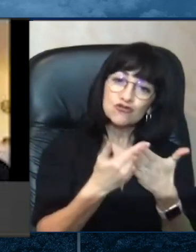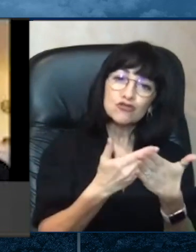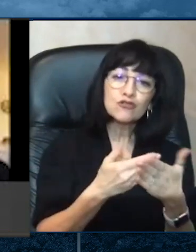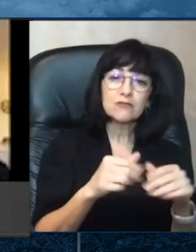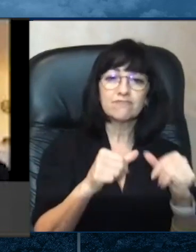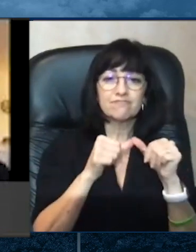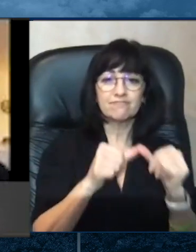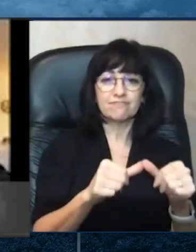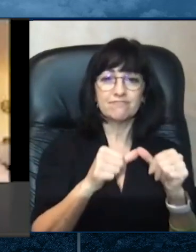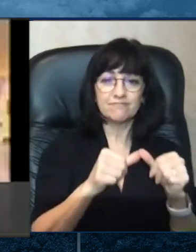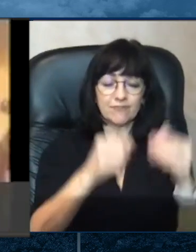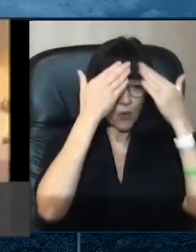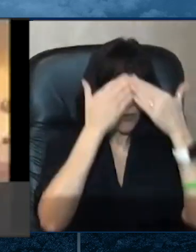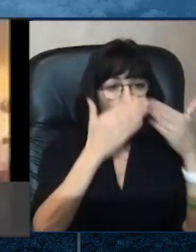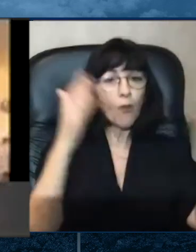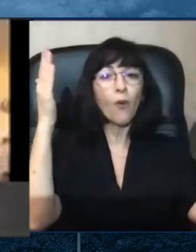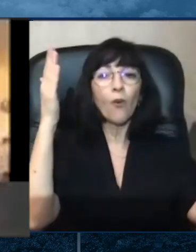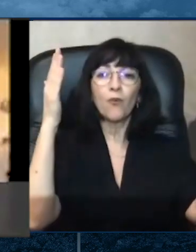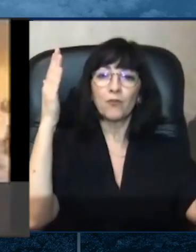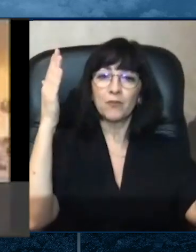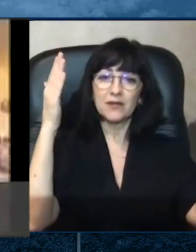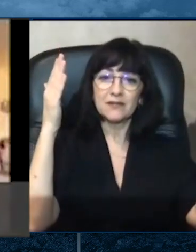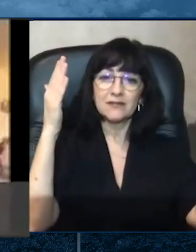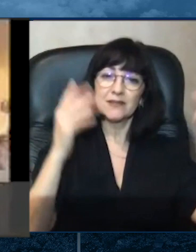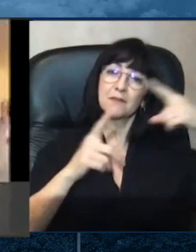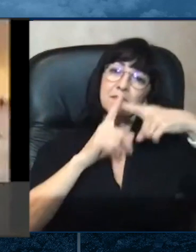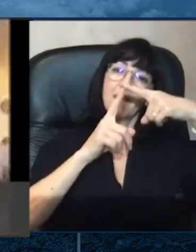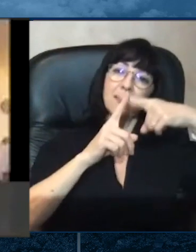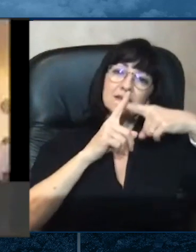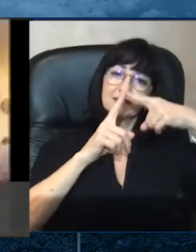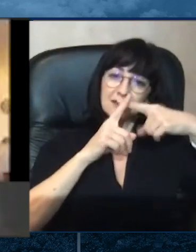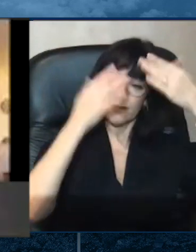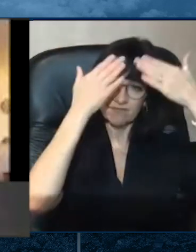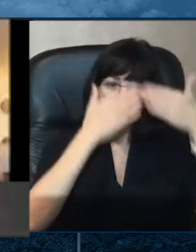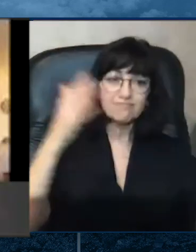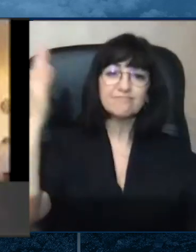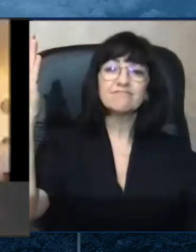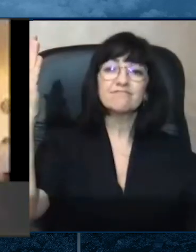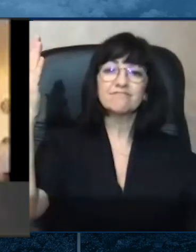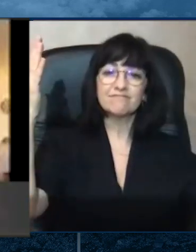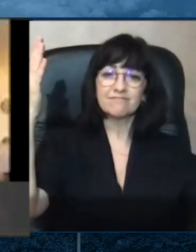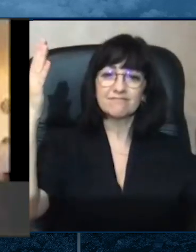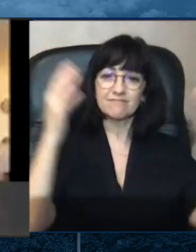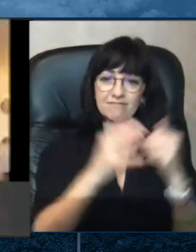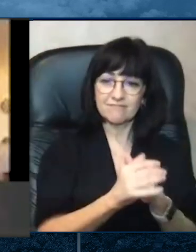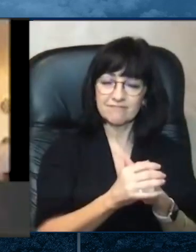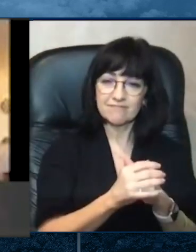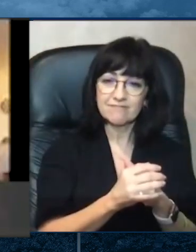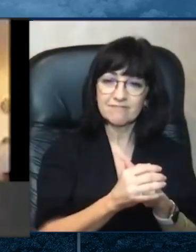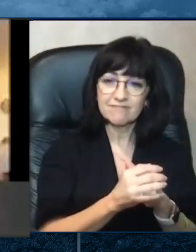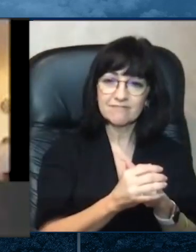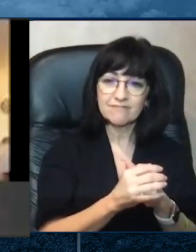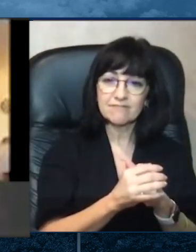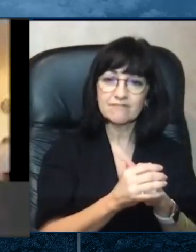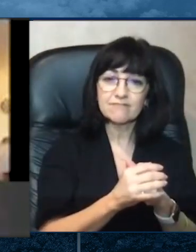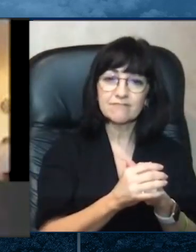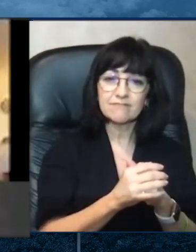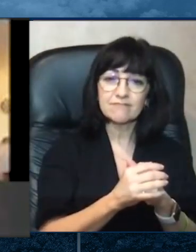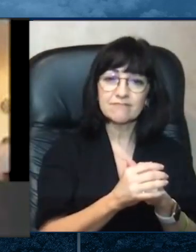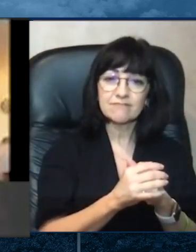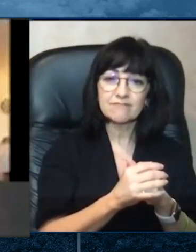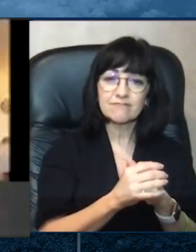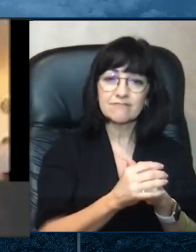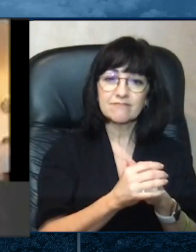areas of understanding. It is a way to